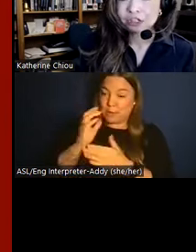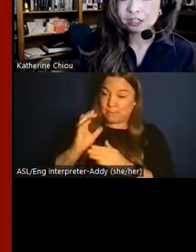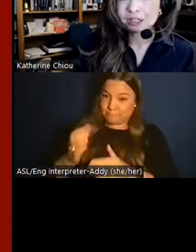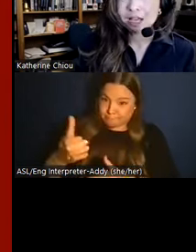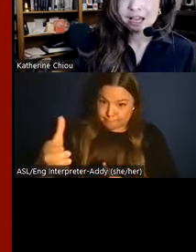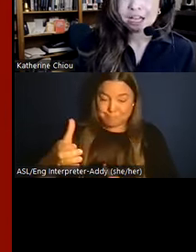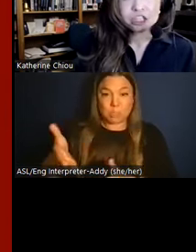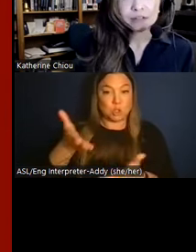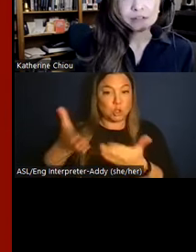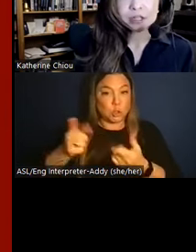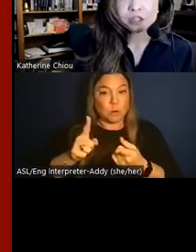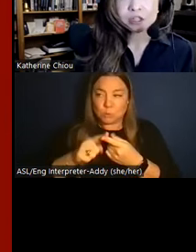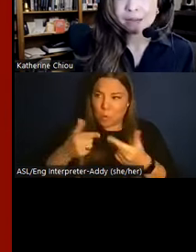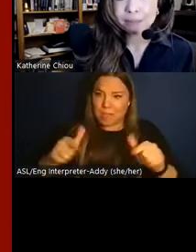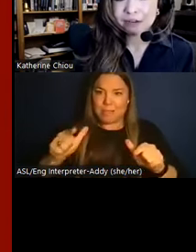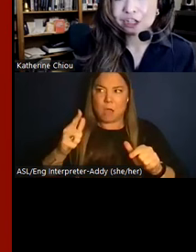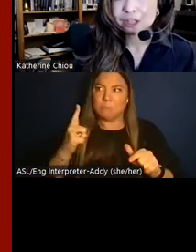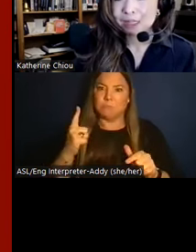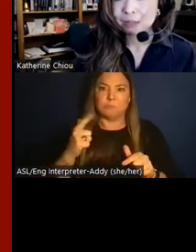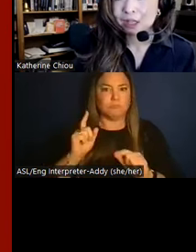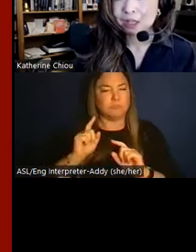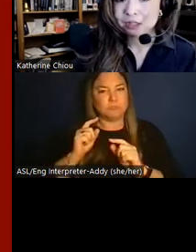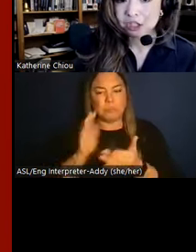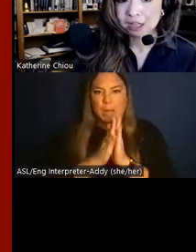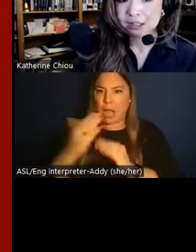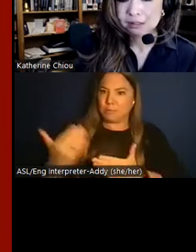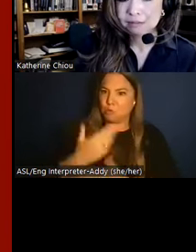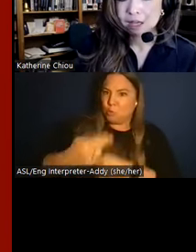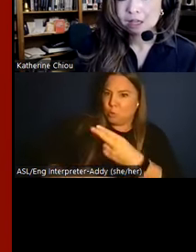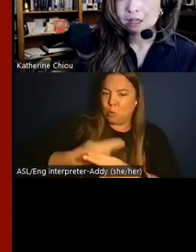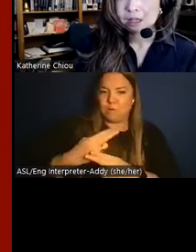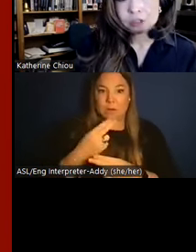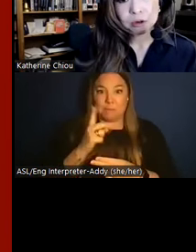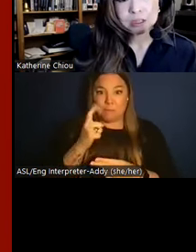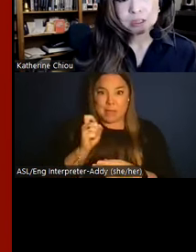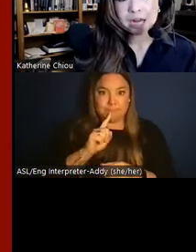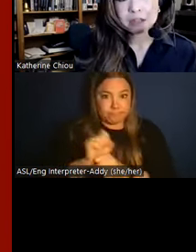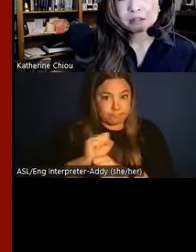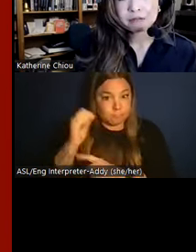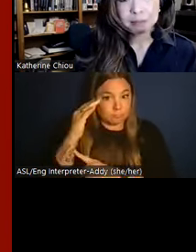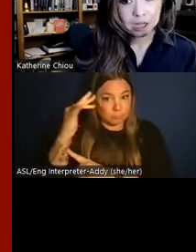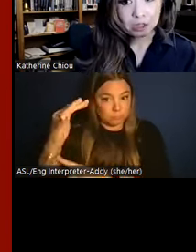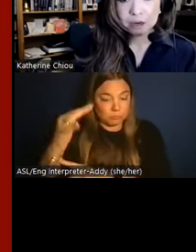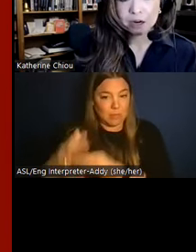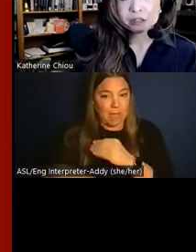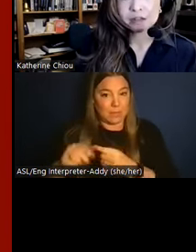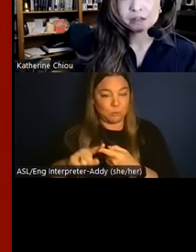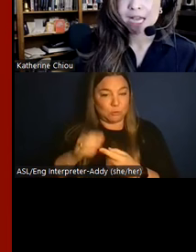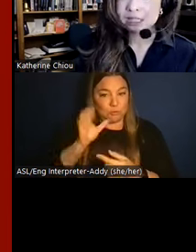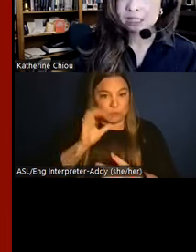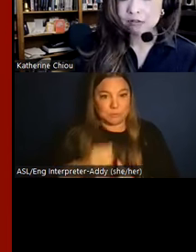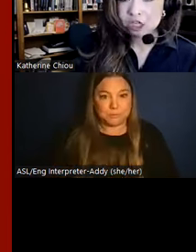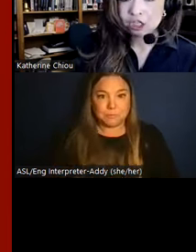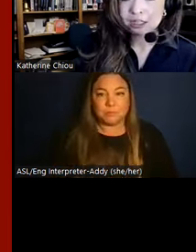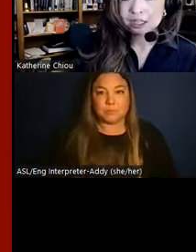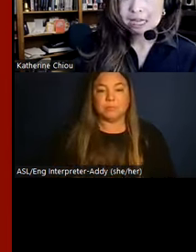consciousness, achieved through consuming a beverage mixed with hallucinogens. Historical accounts from other parts of the